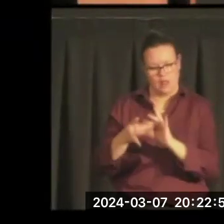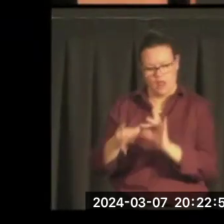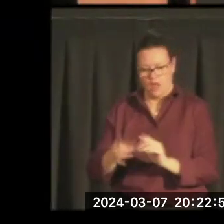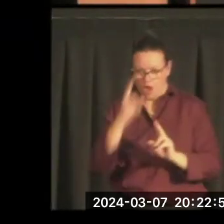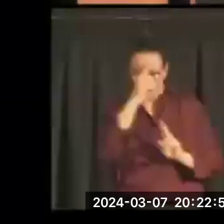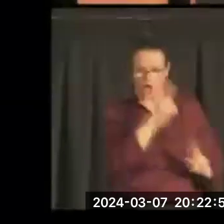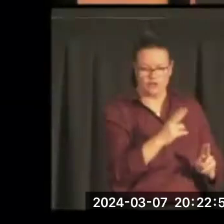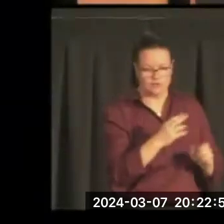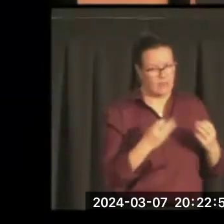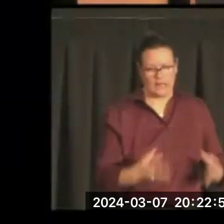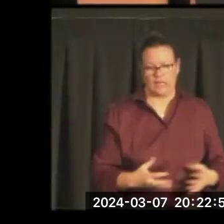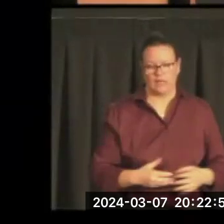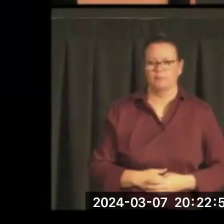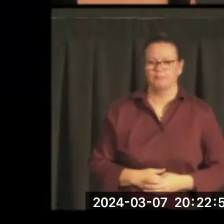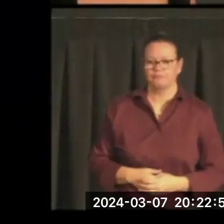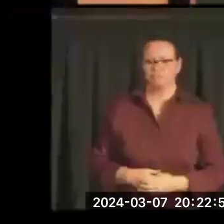It was said by.